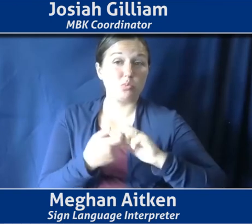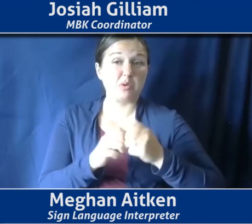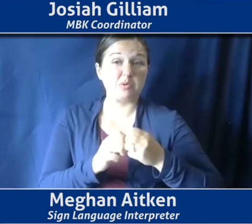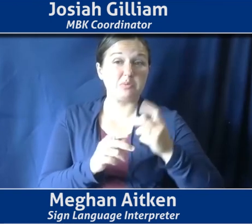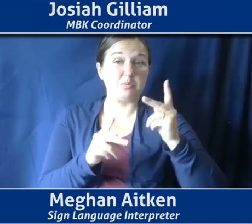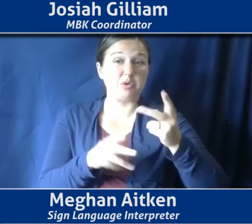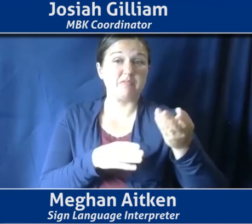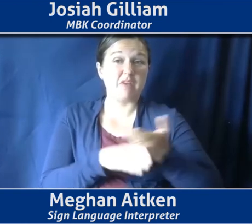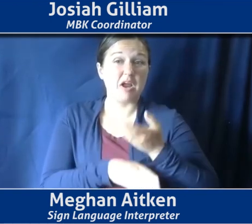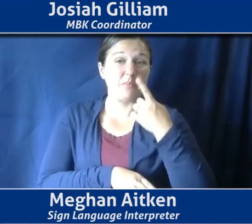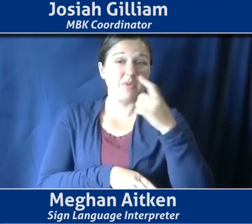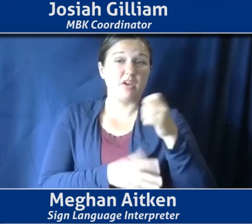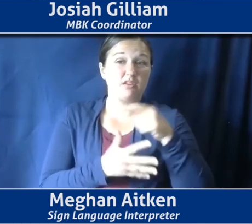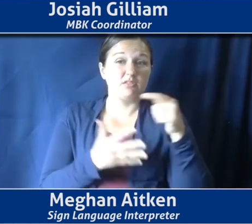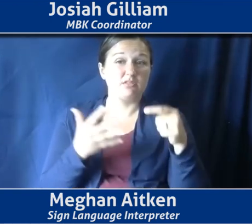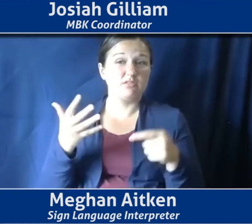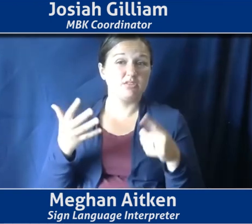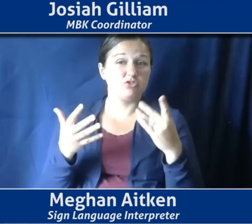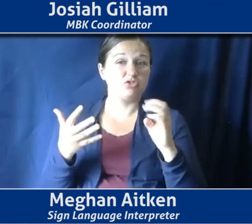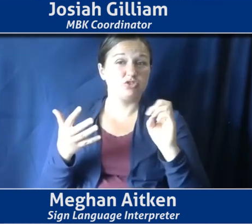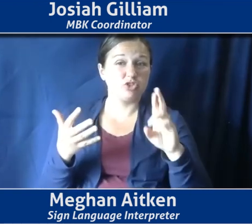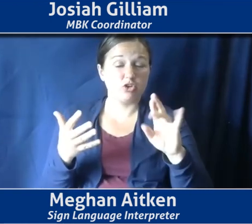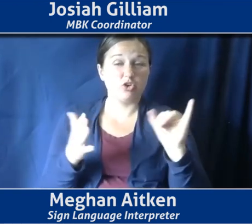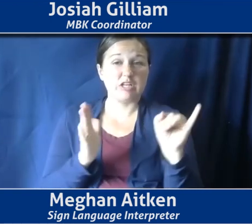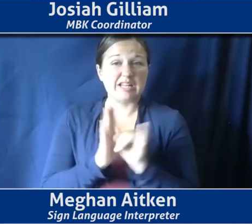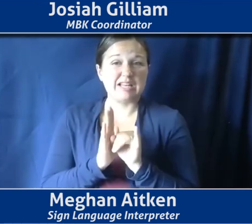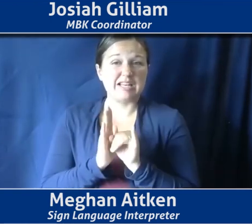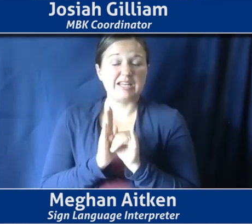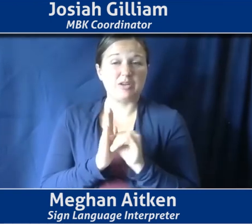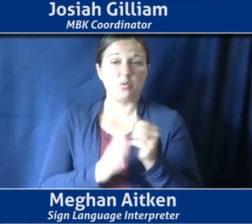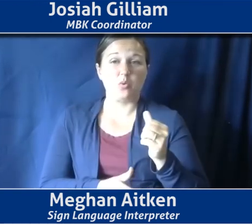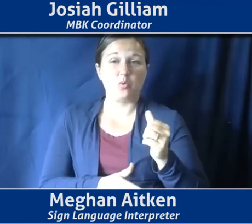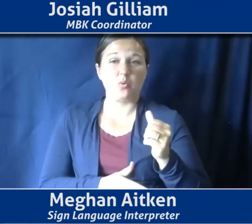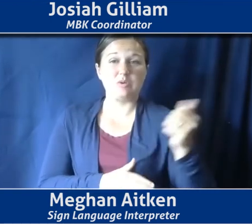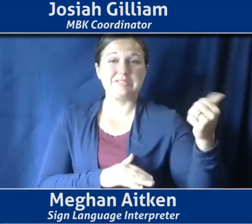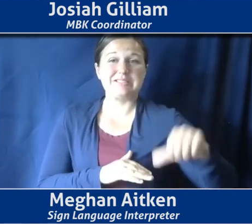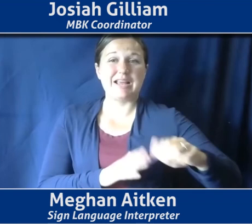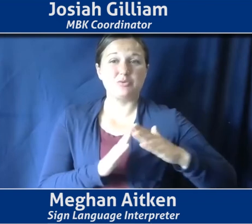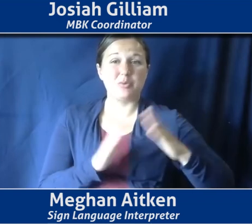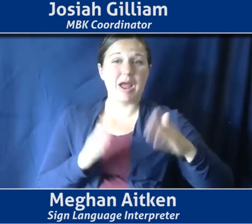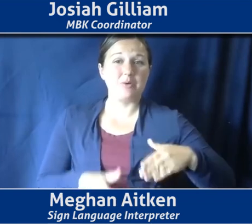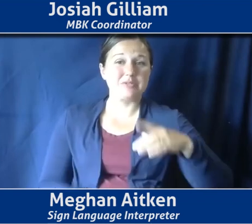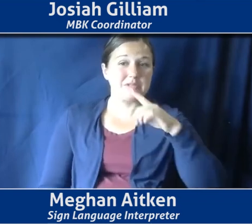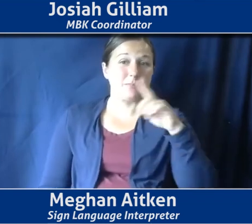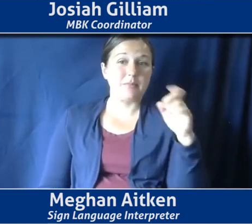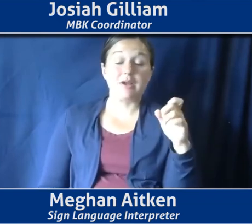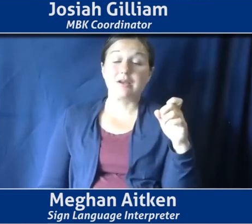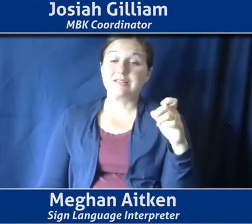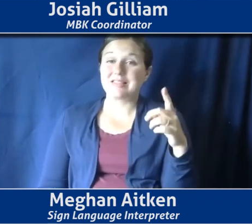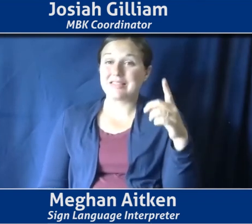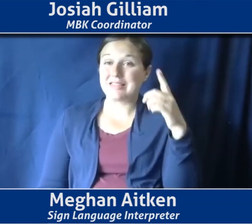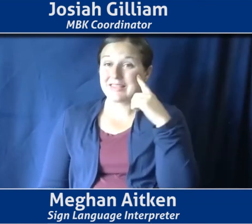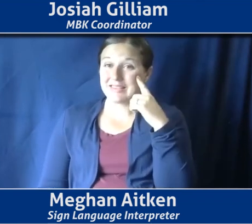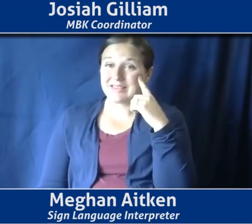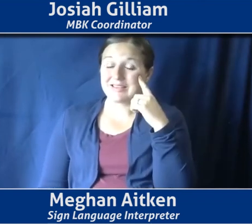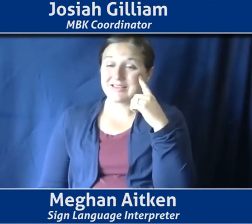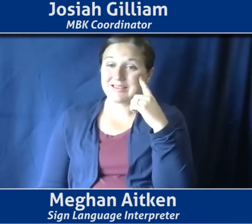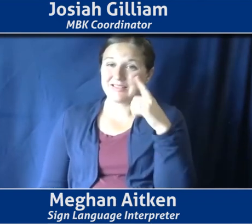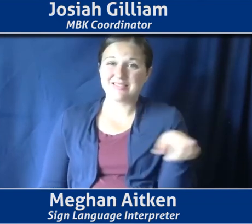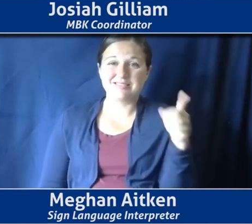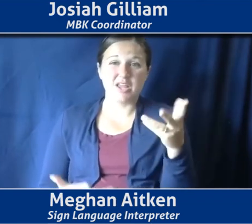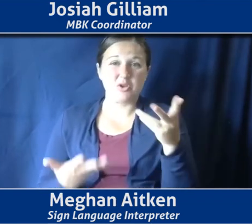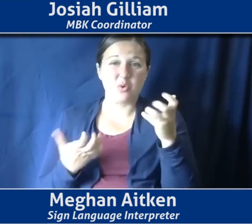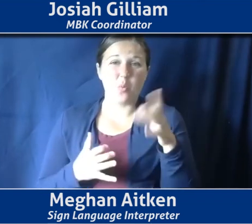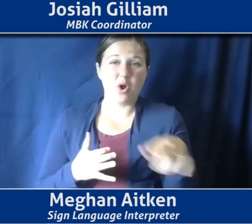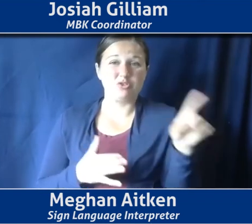or, um, you know, is denying you housing because they don't want, you know, they, they think, um, you know, they don't want you in